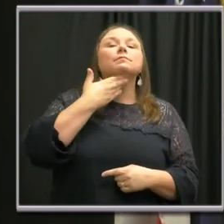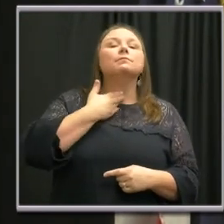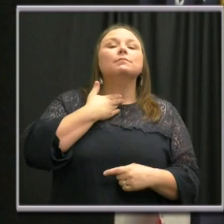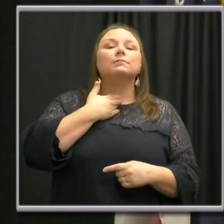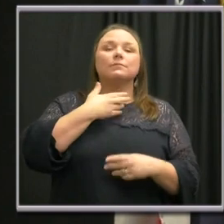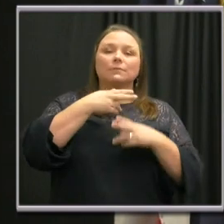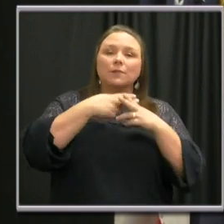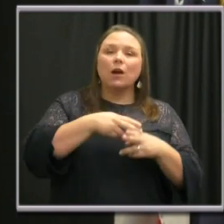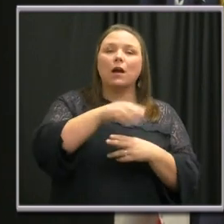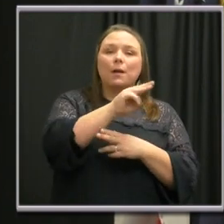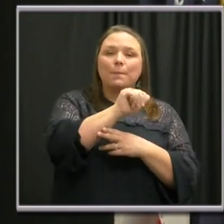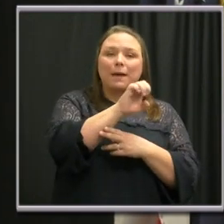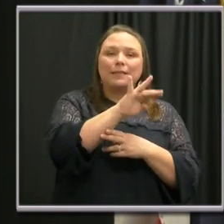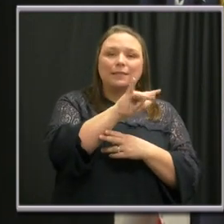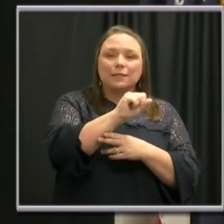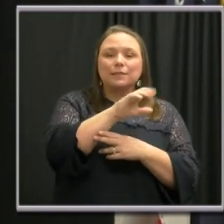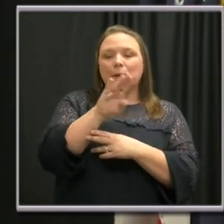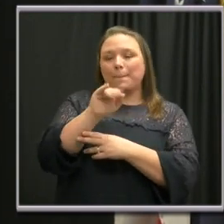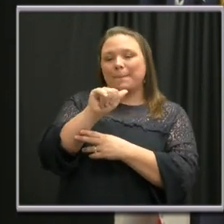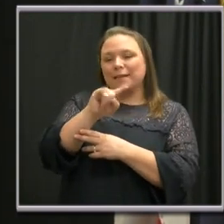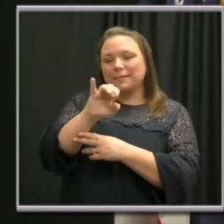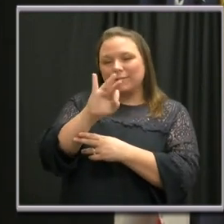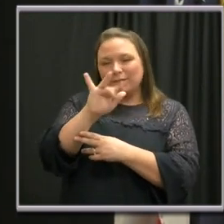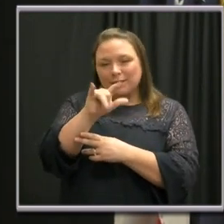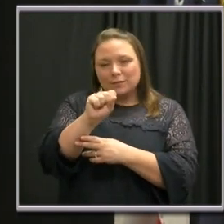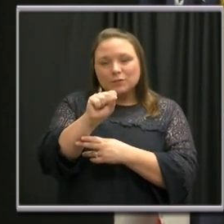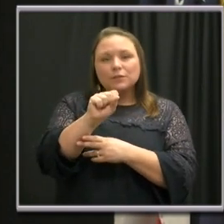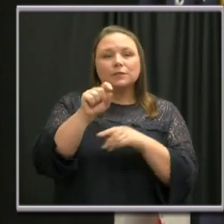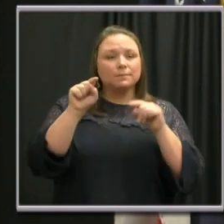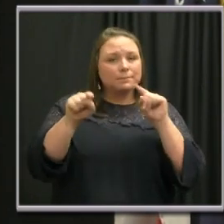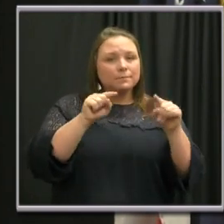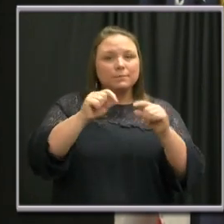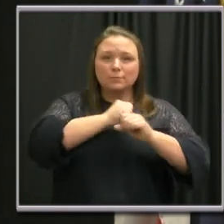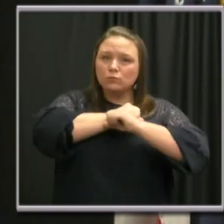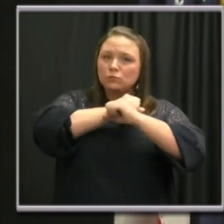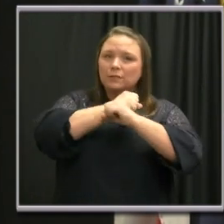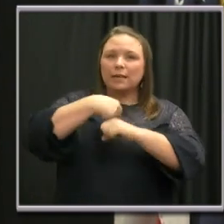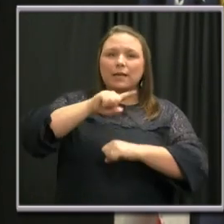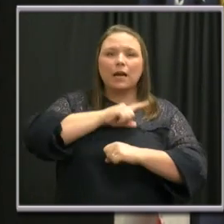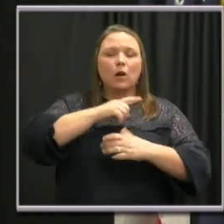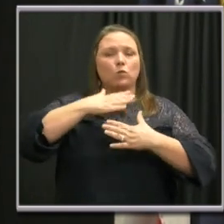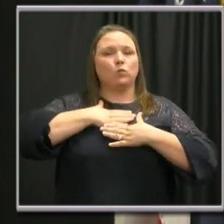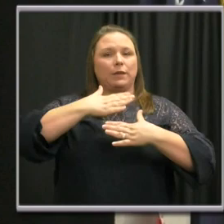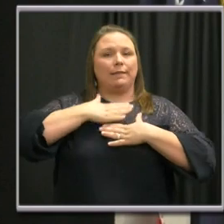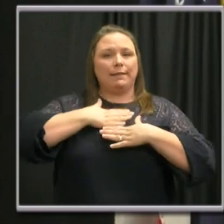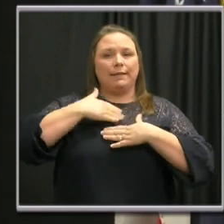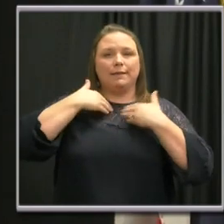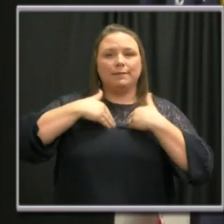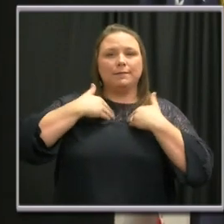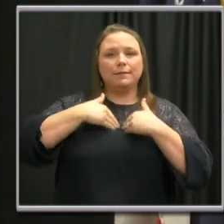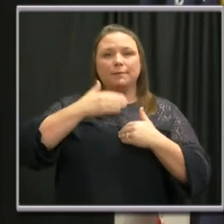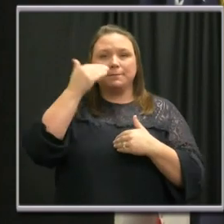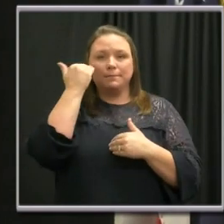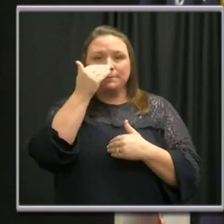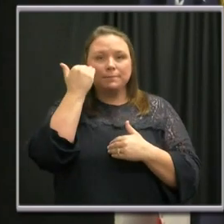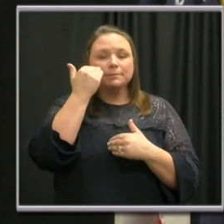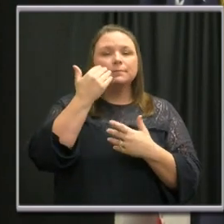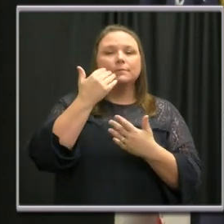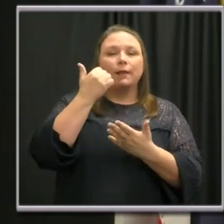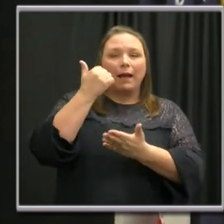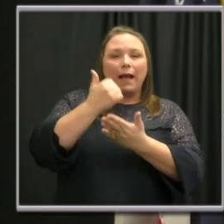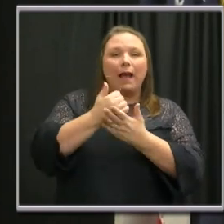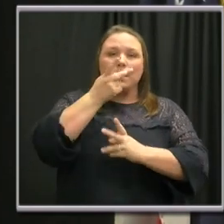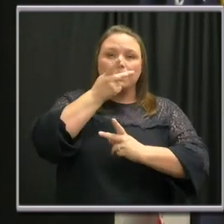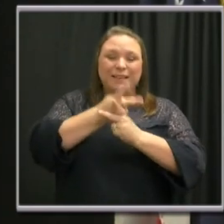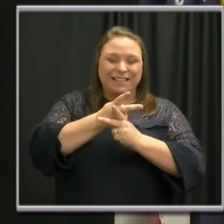mast cells and basophils. And the mast cells and basophils are guardians of our airways. They're meant to keep things from getting into our lungs